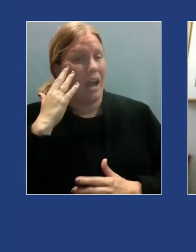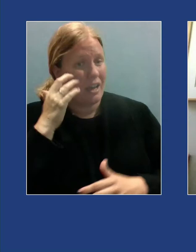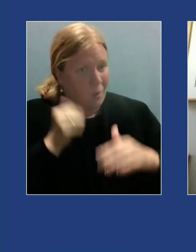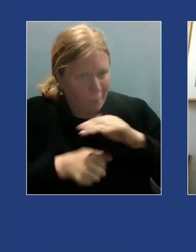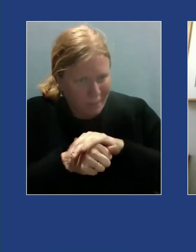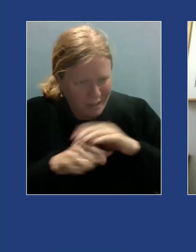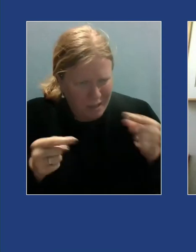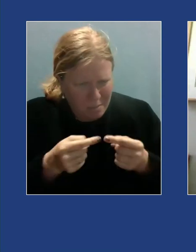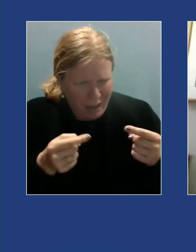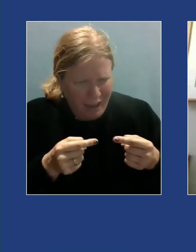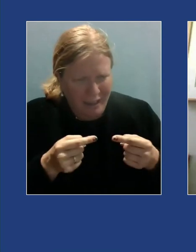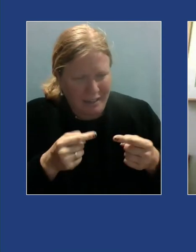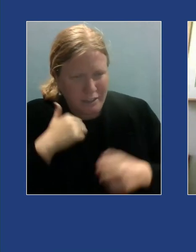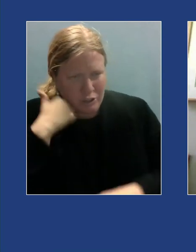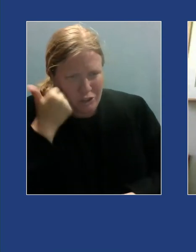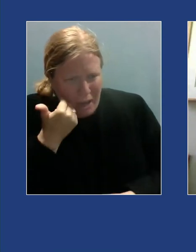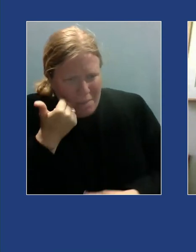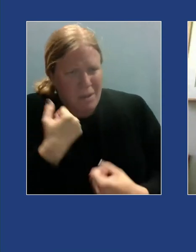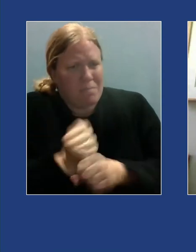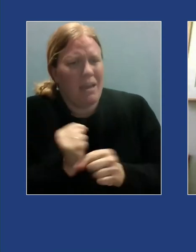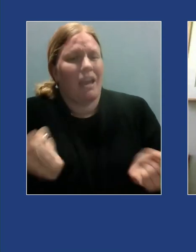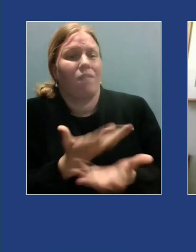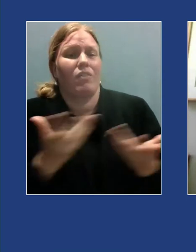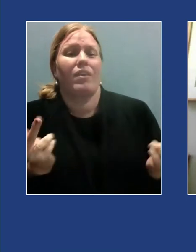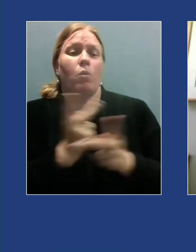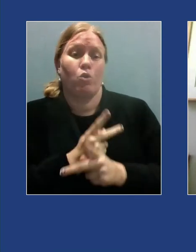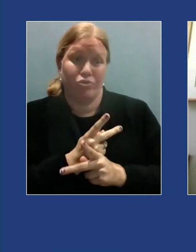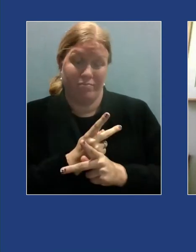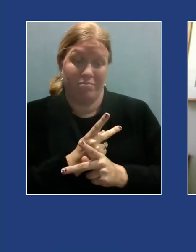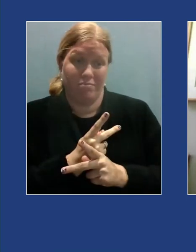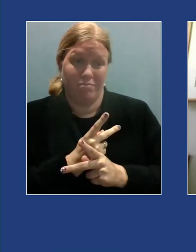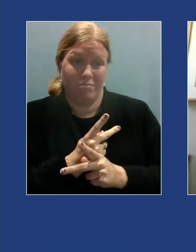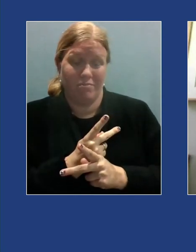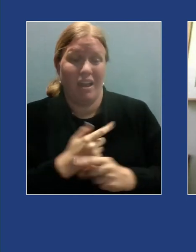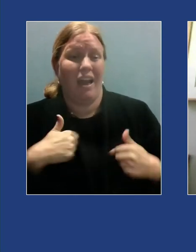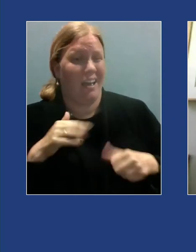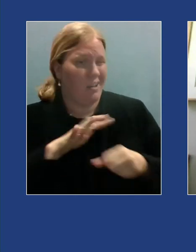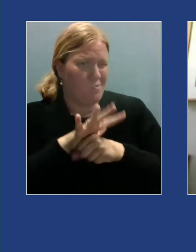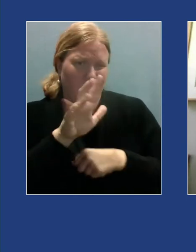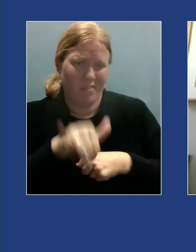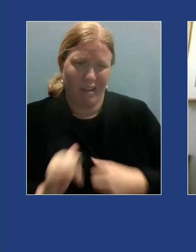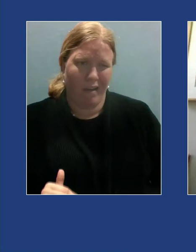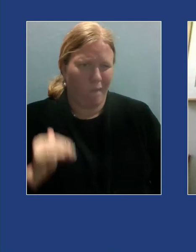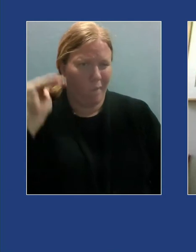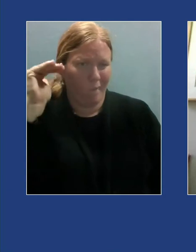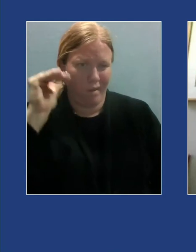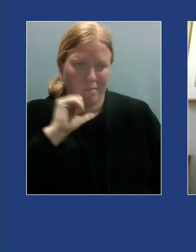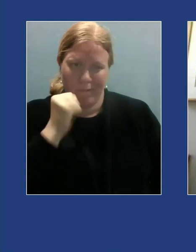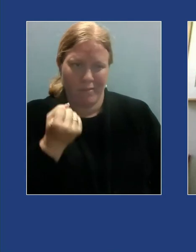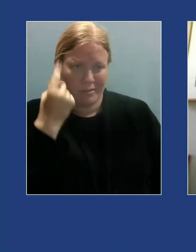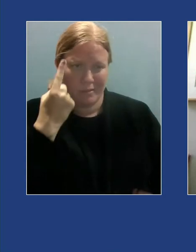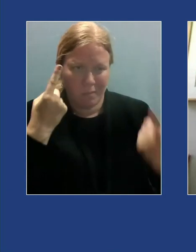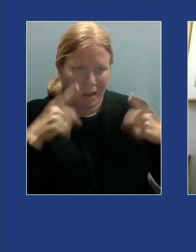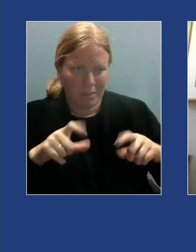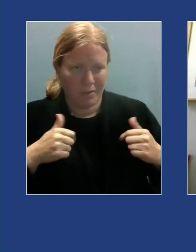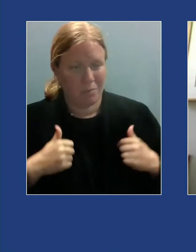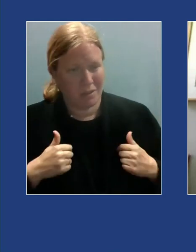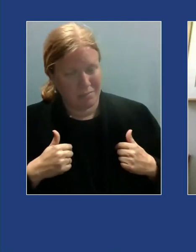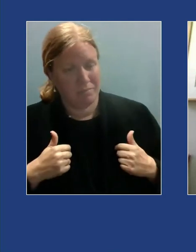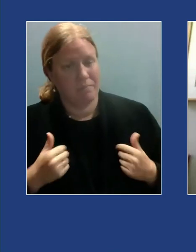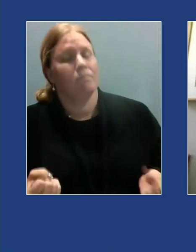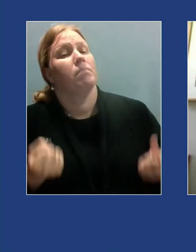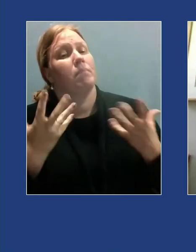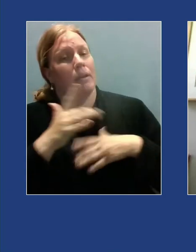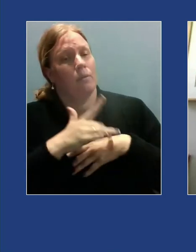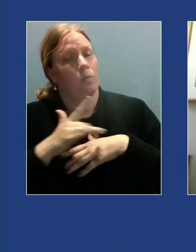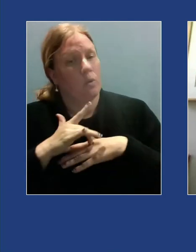everything worse I had enough of that growing up and not understanding what was happening to me there are resources and people